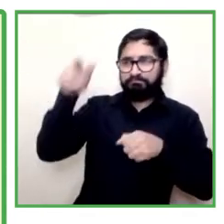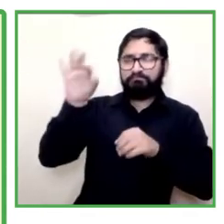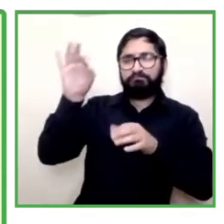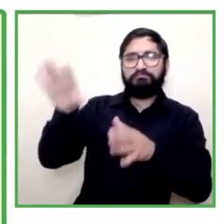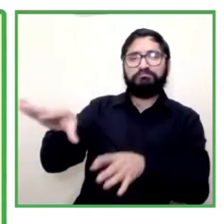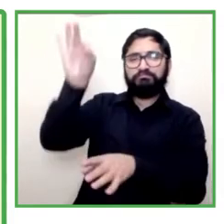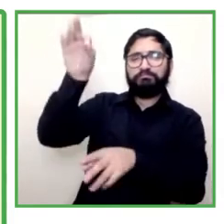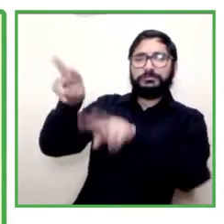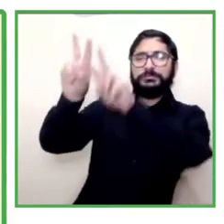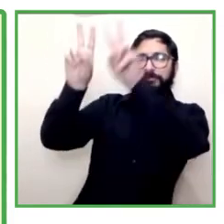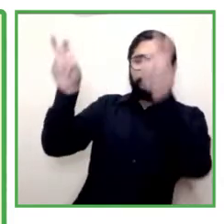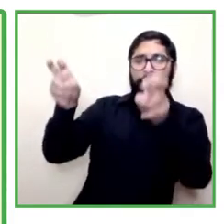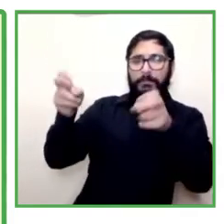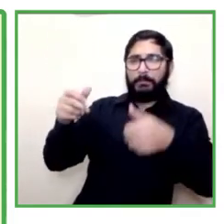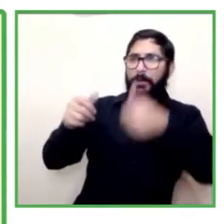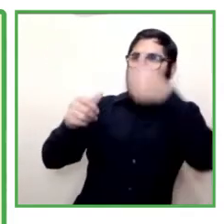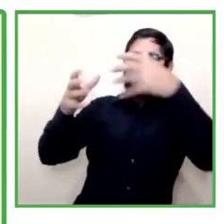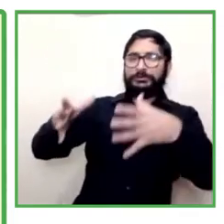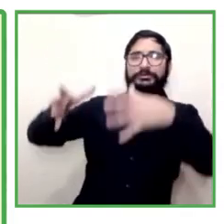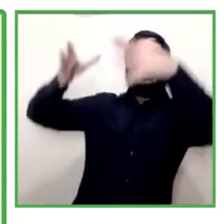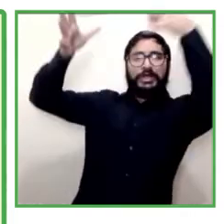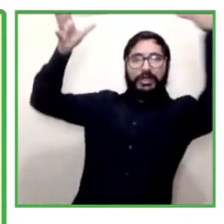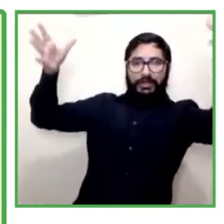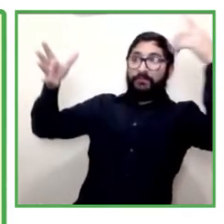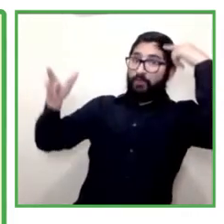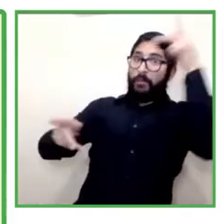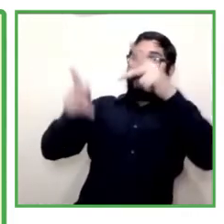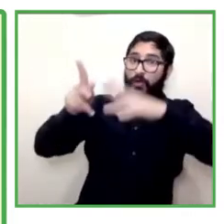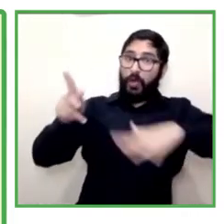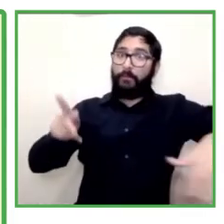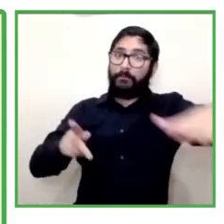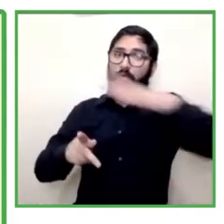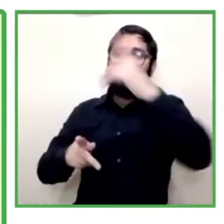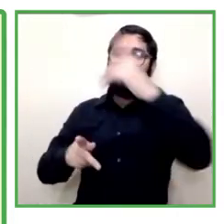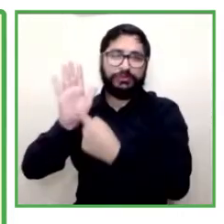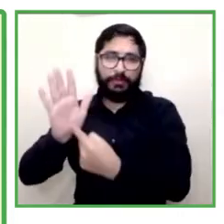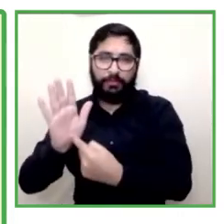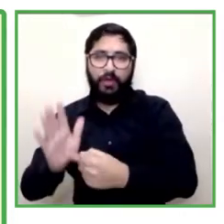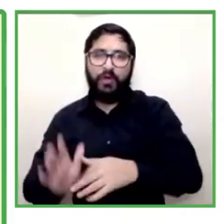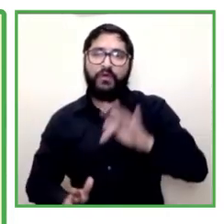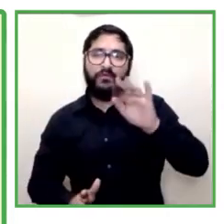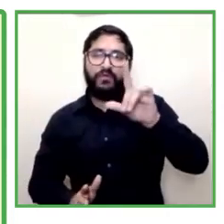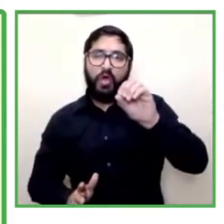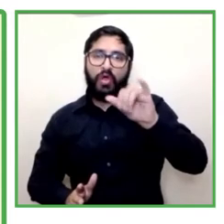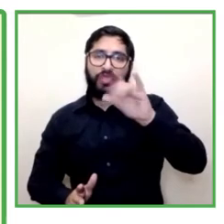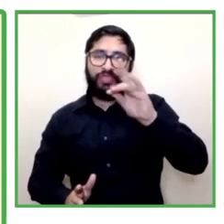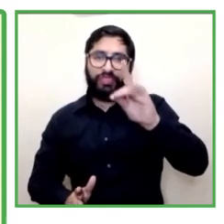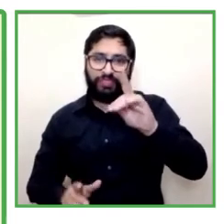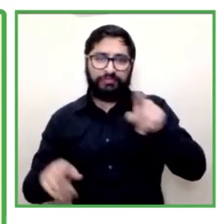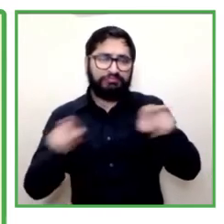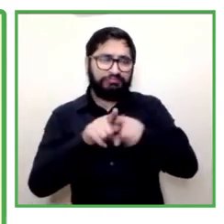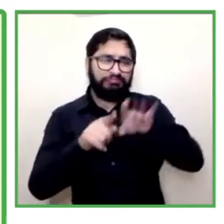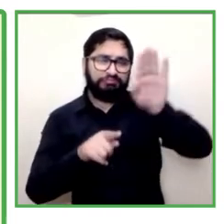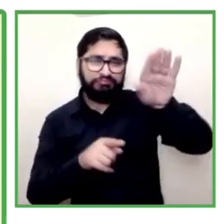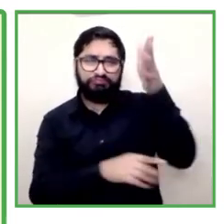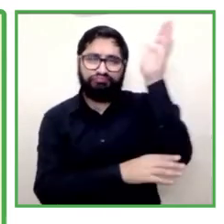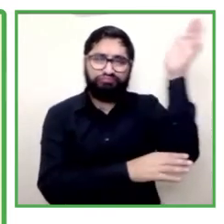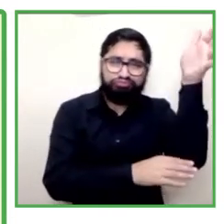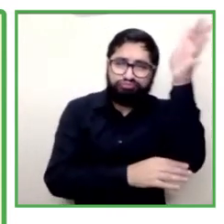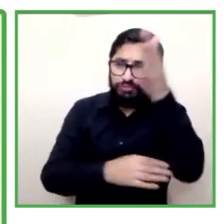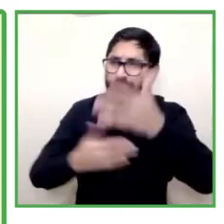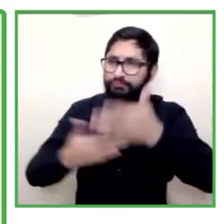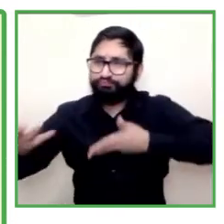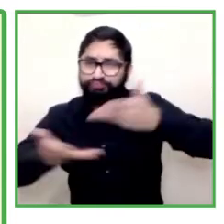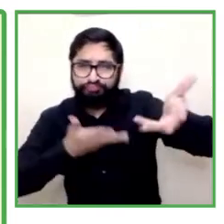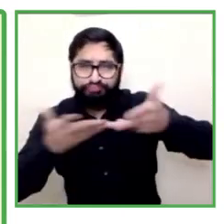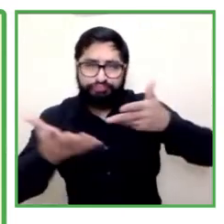we take freud as an example at some point a journalist asked him what was for him